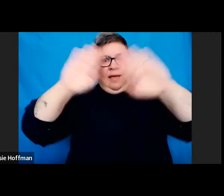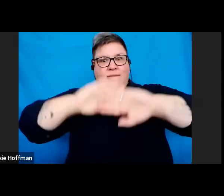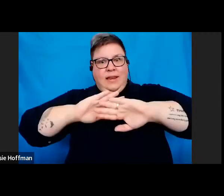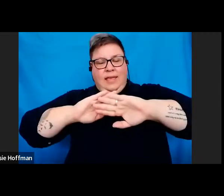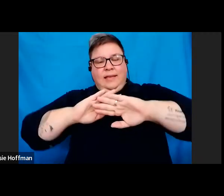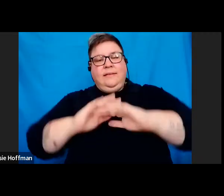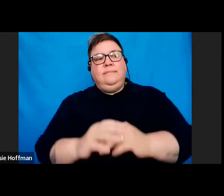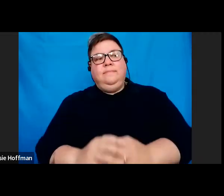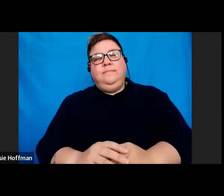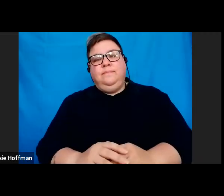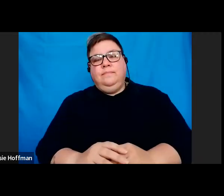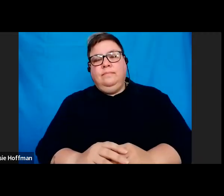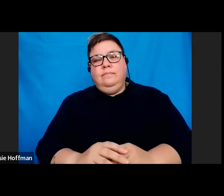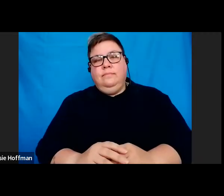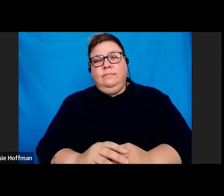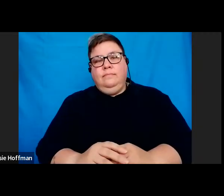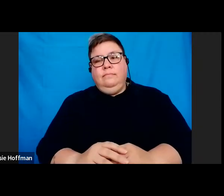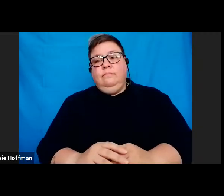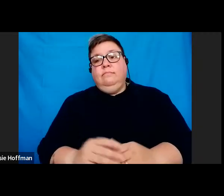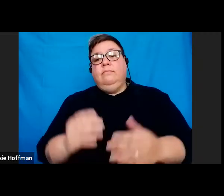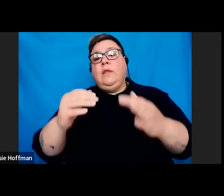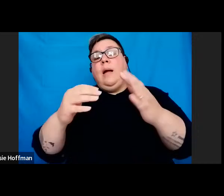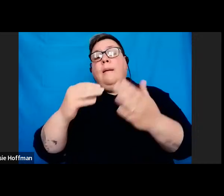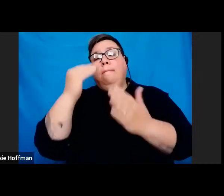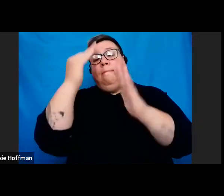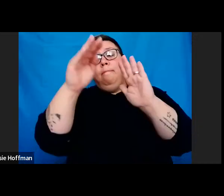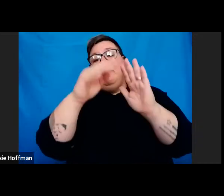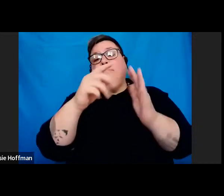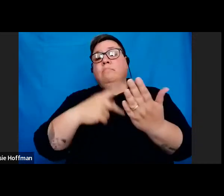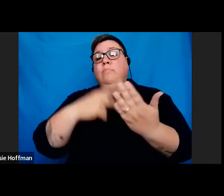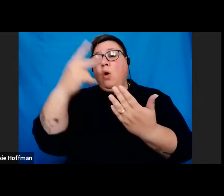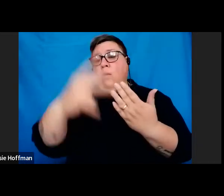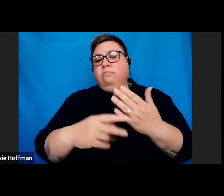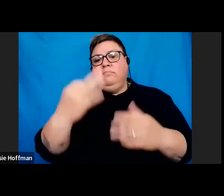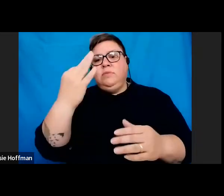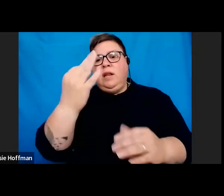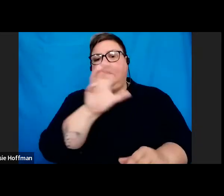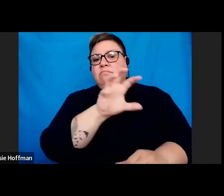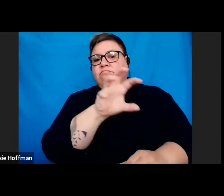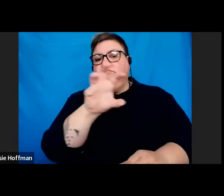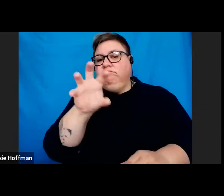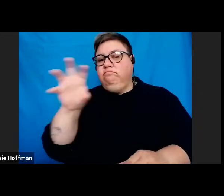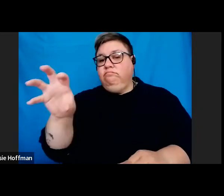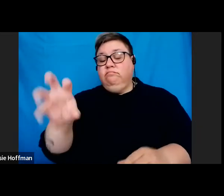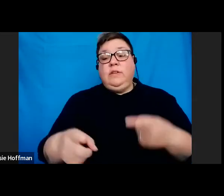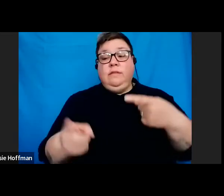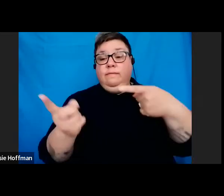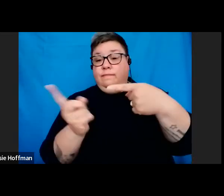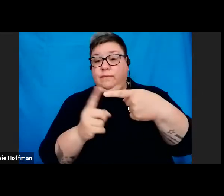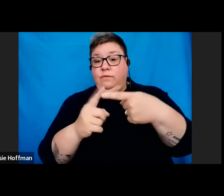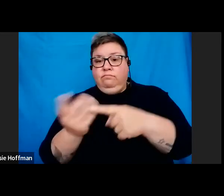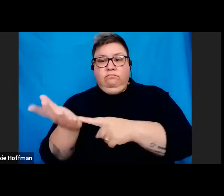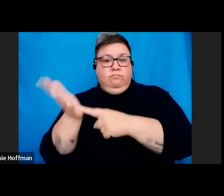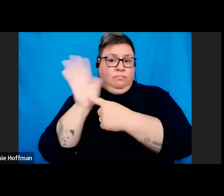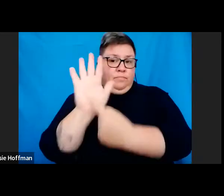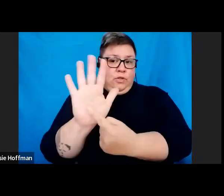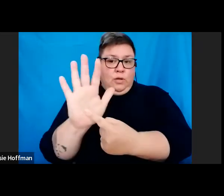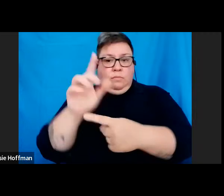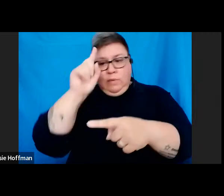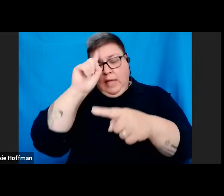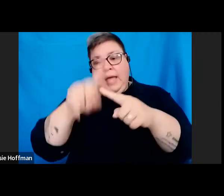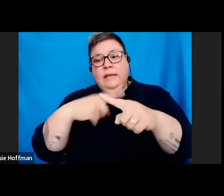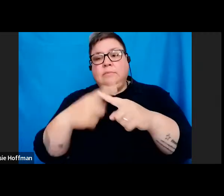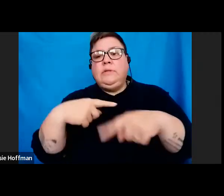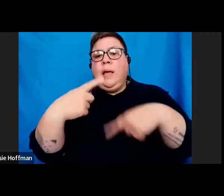into three sections. The first section is the presentation by the experts on the text